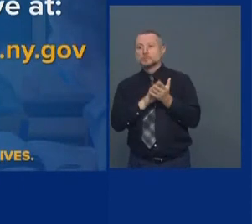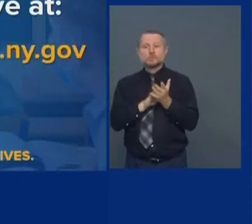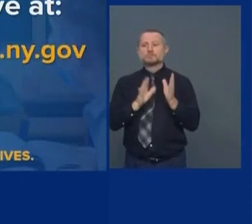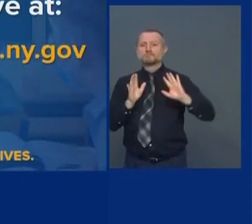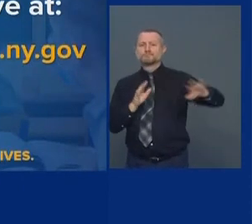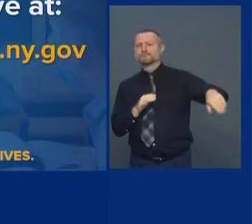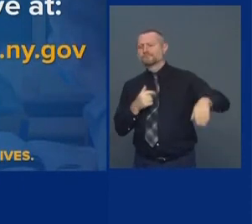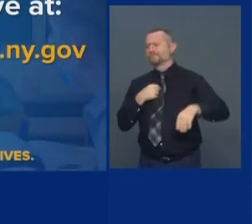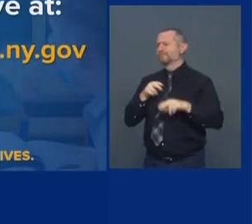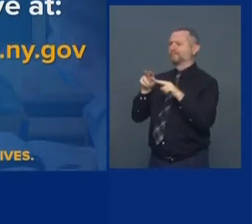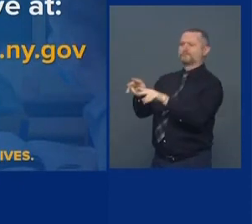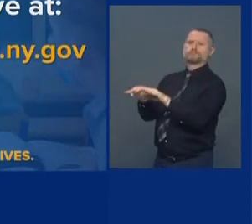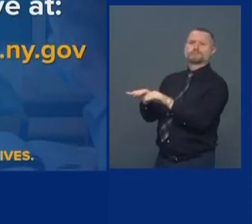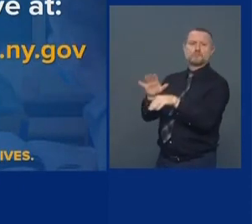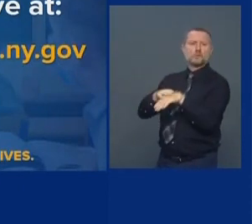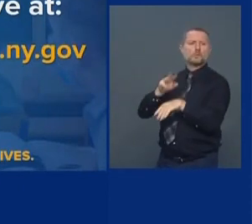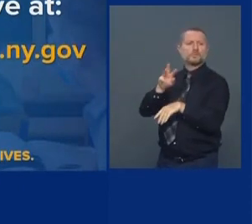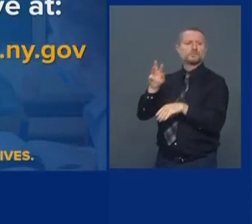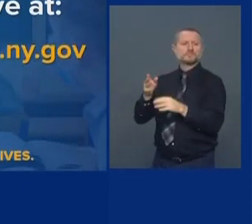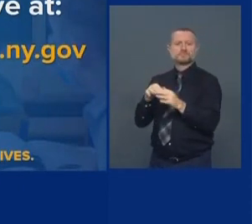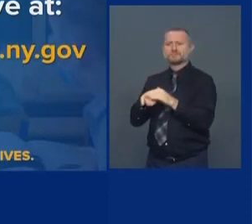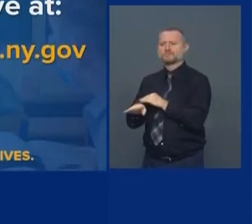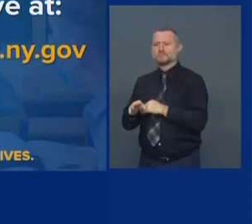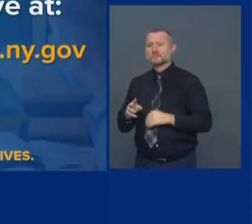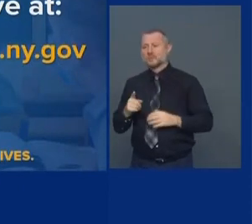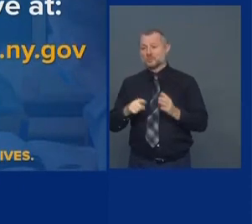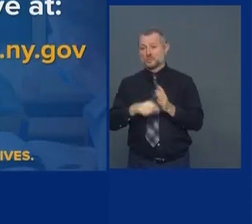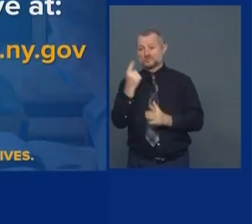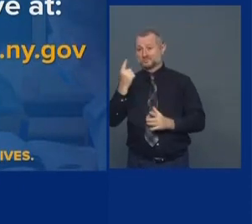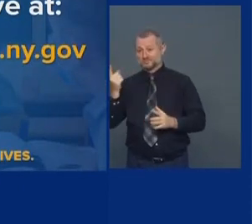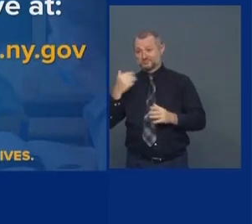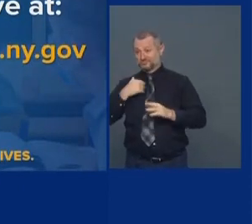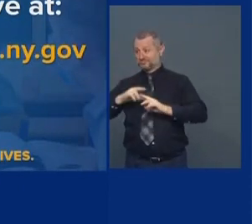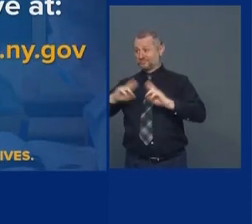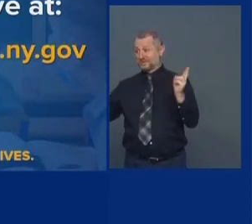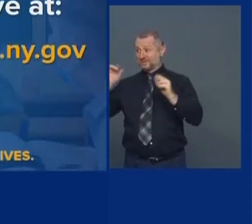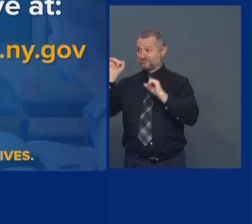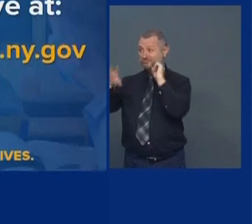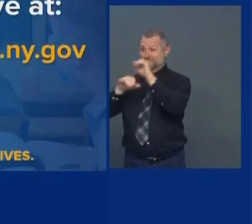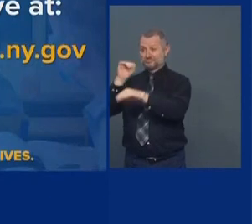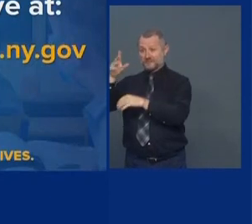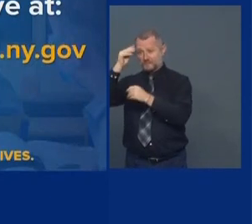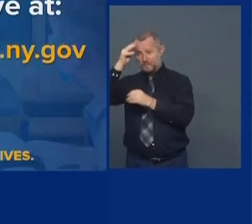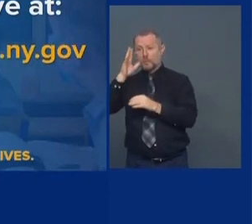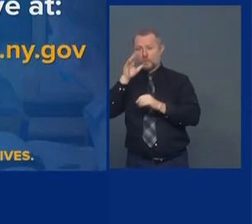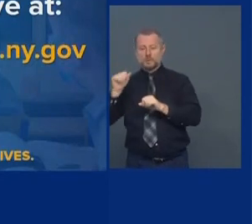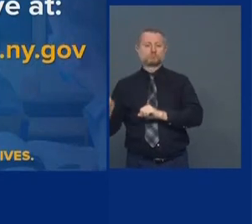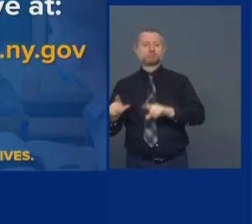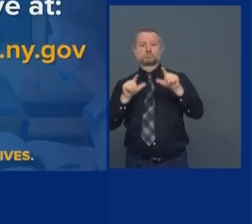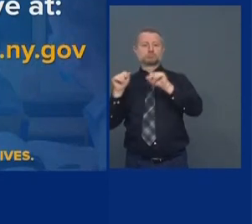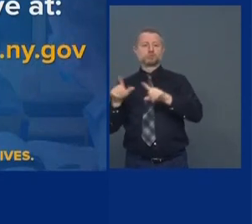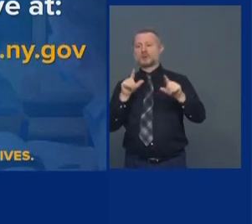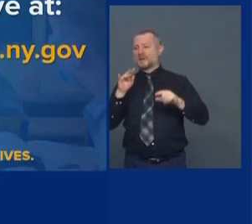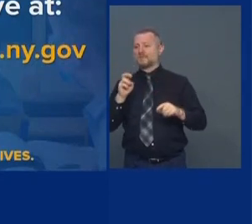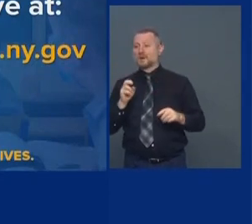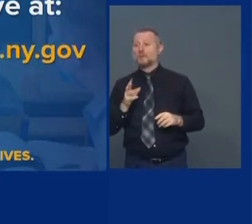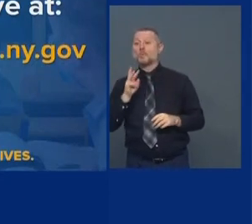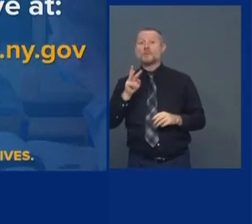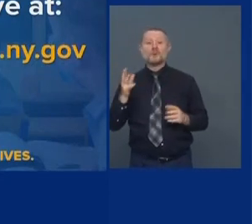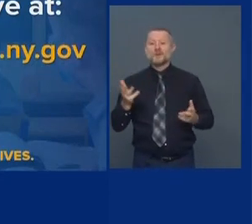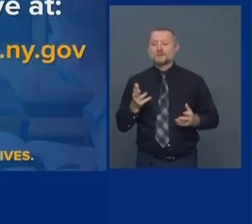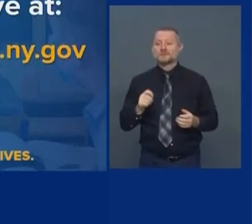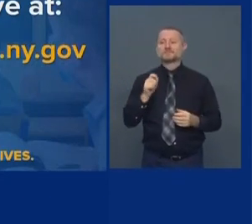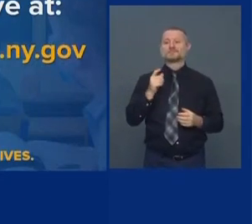Once the reporting starts, the website will go live. The website has the very catchy address of